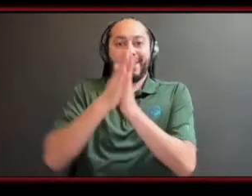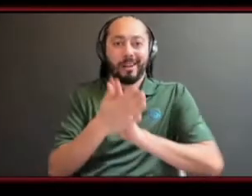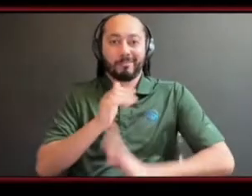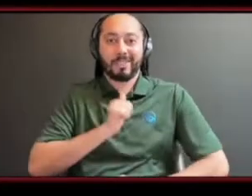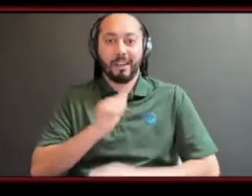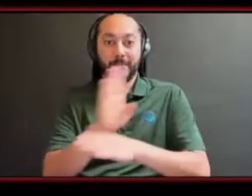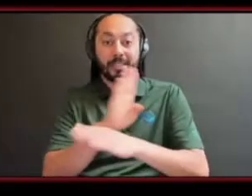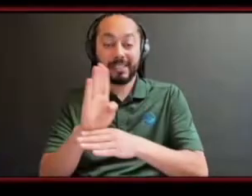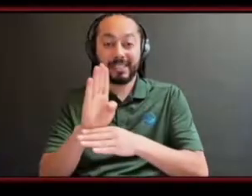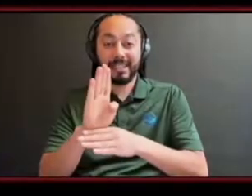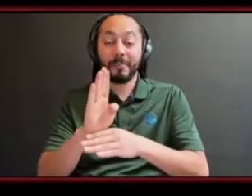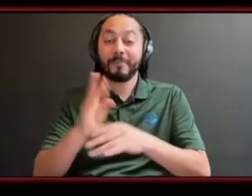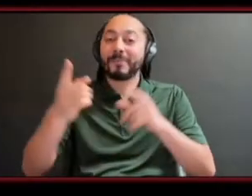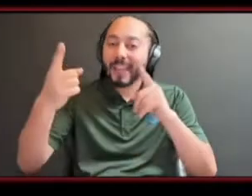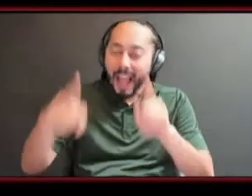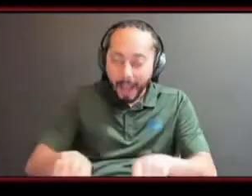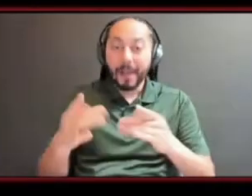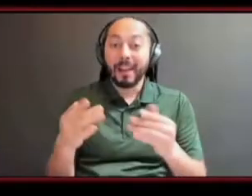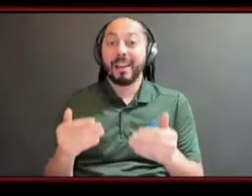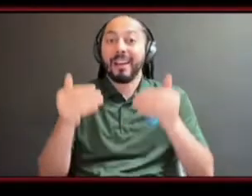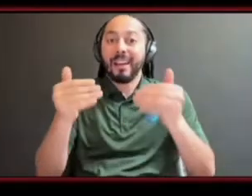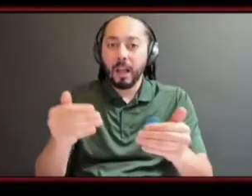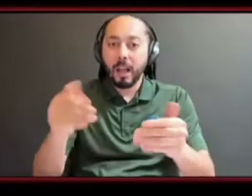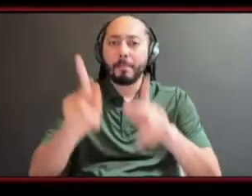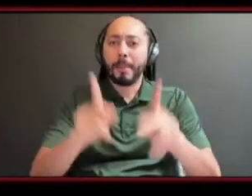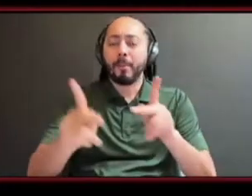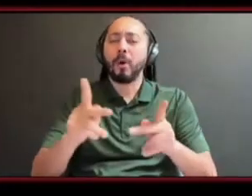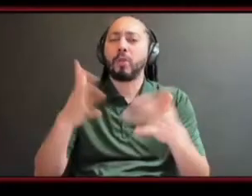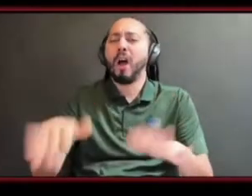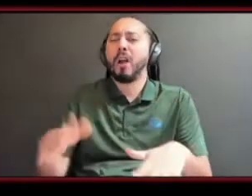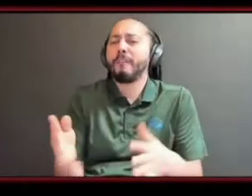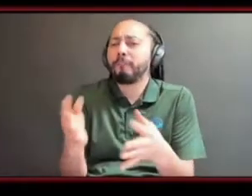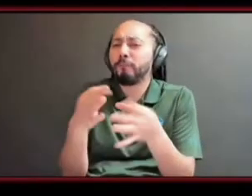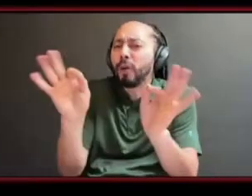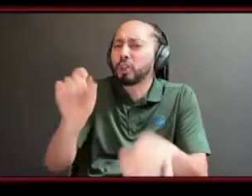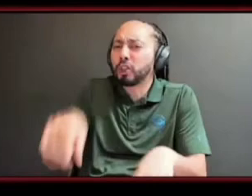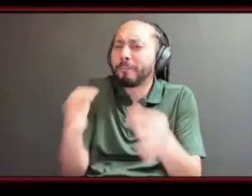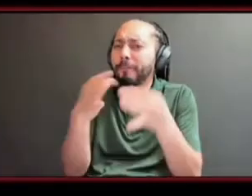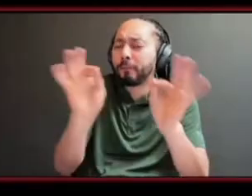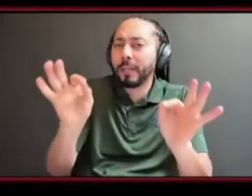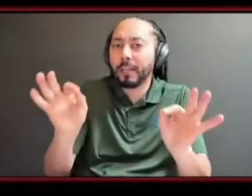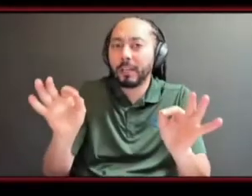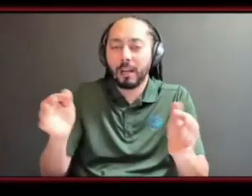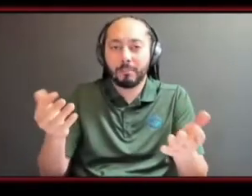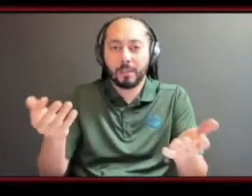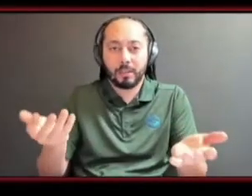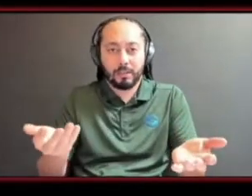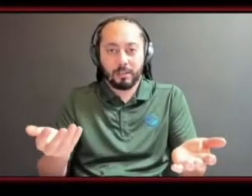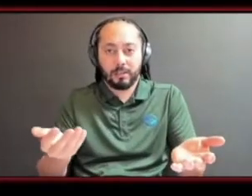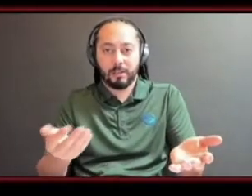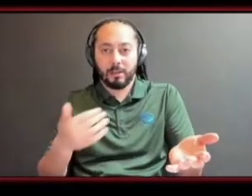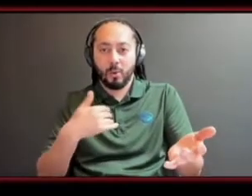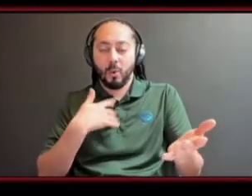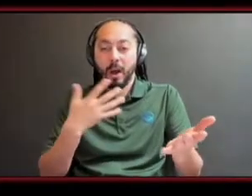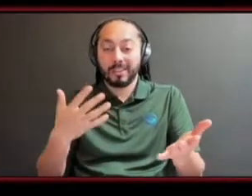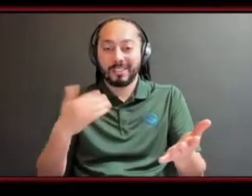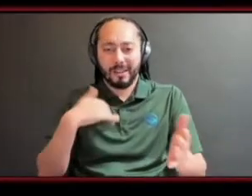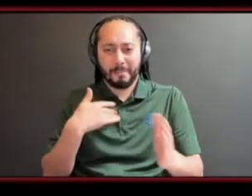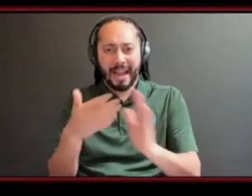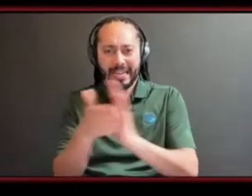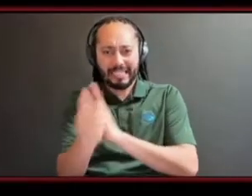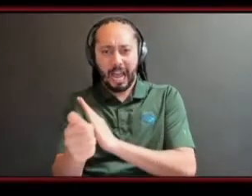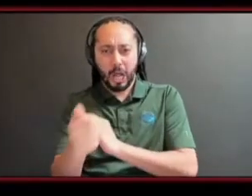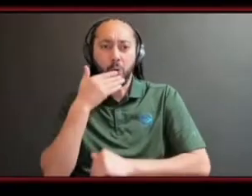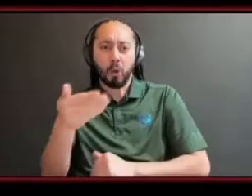free you know so it was my talent was good enough to get you where you need to go but it wasn't good enough for me to